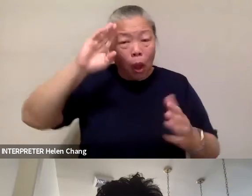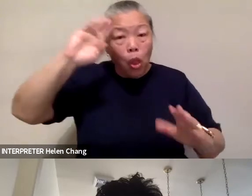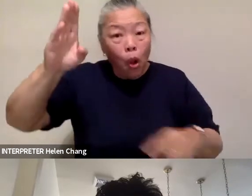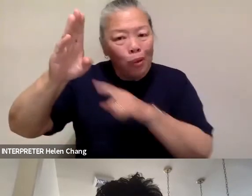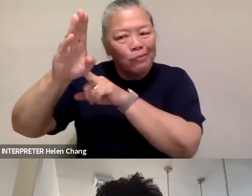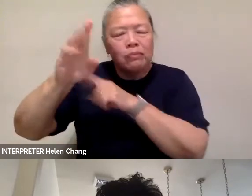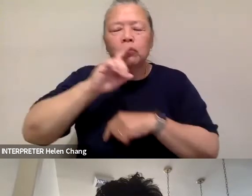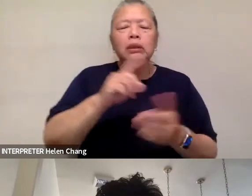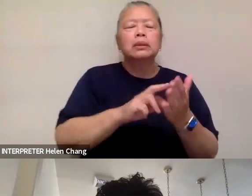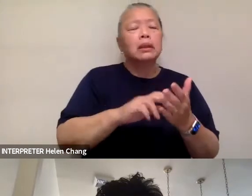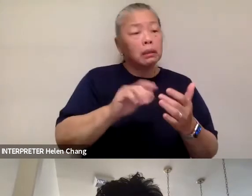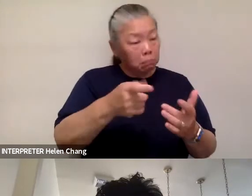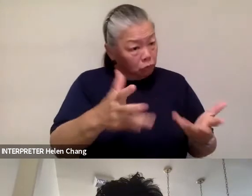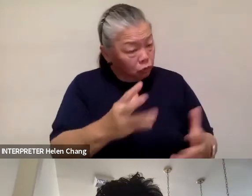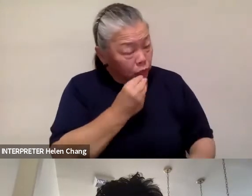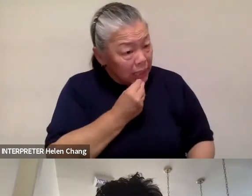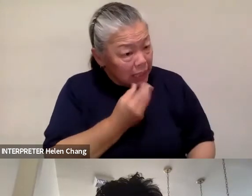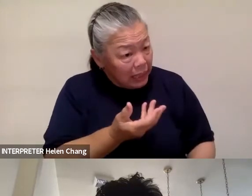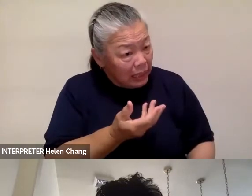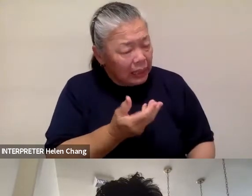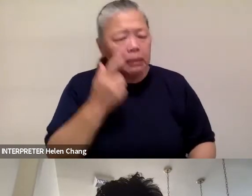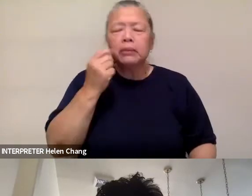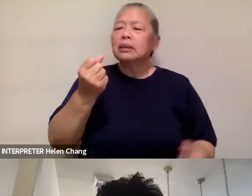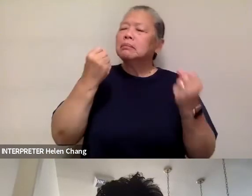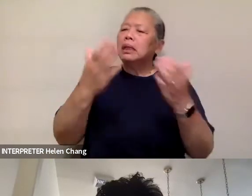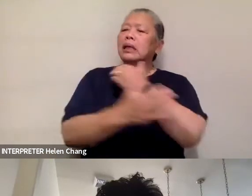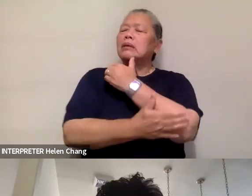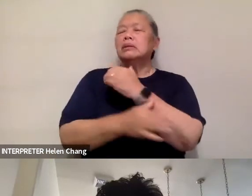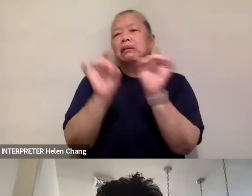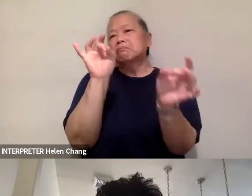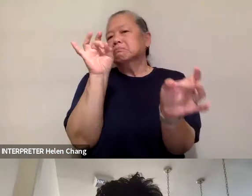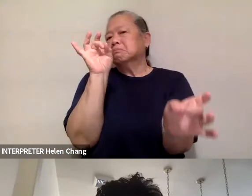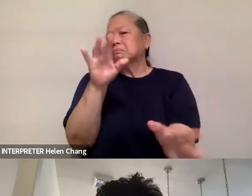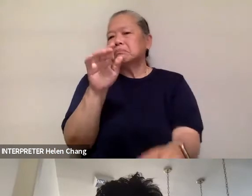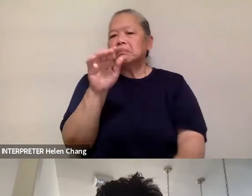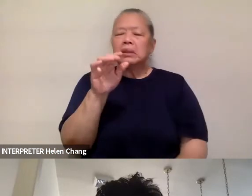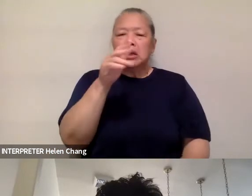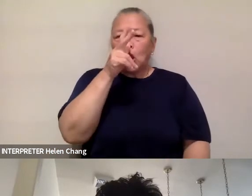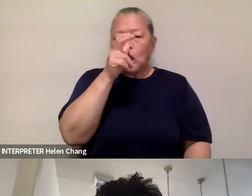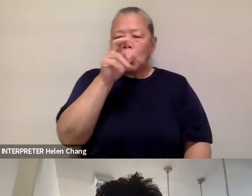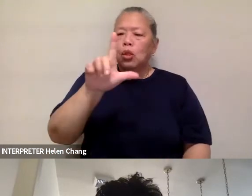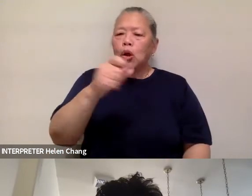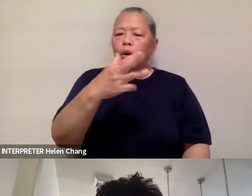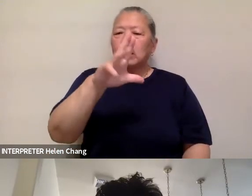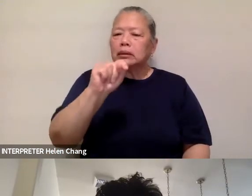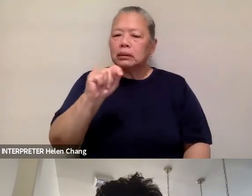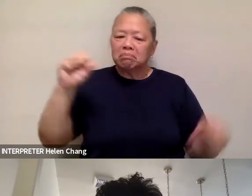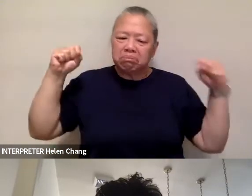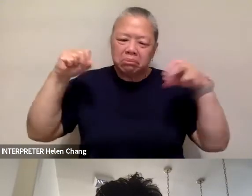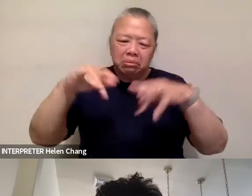locust infestation, famine, conflicts, warfare, flooding.